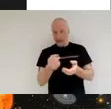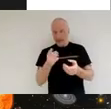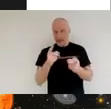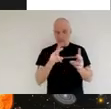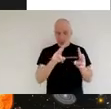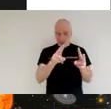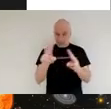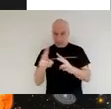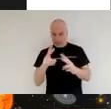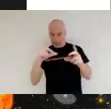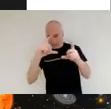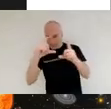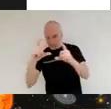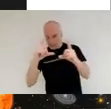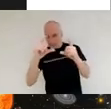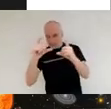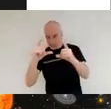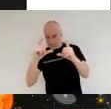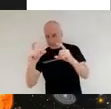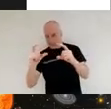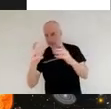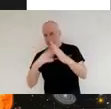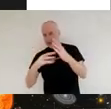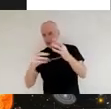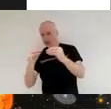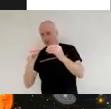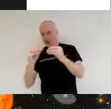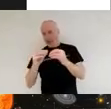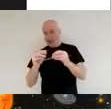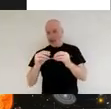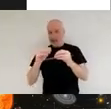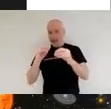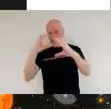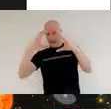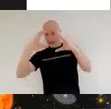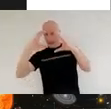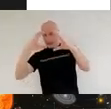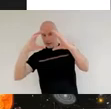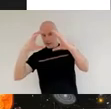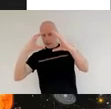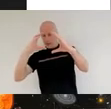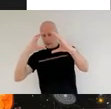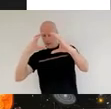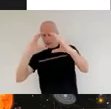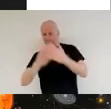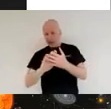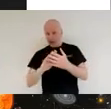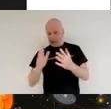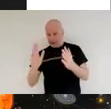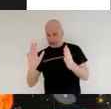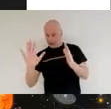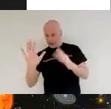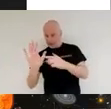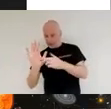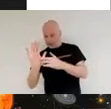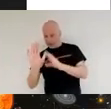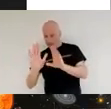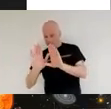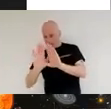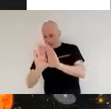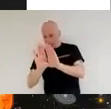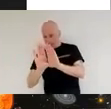that image the web telescope was able to make tiny incremental changes in each one of the mirrors until eventually